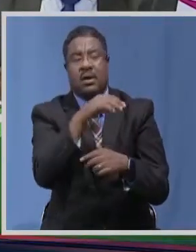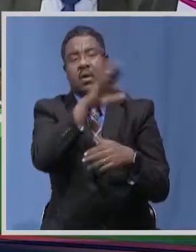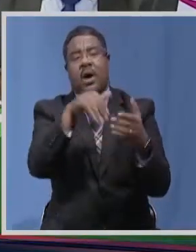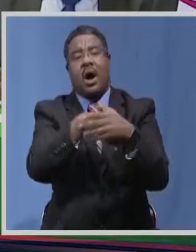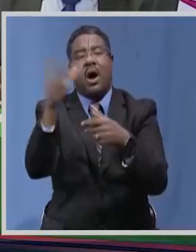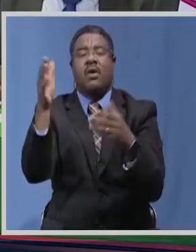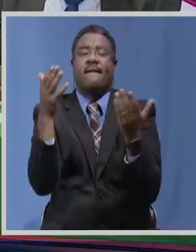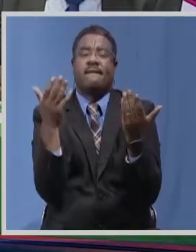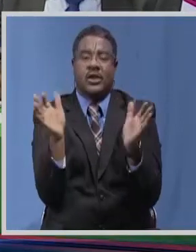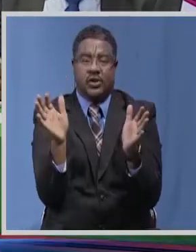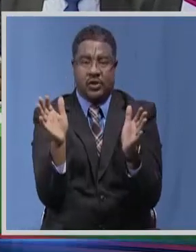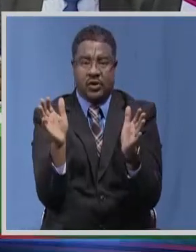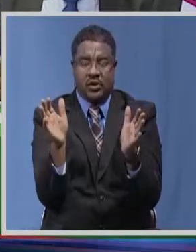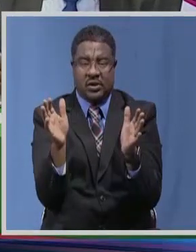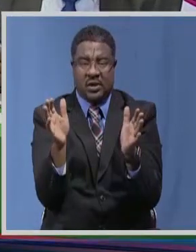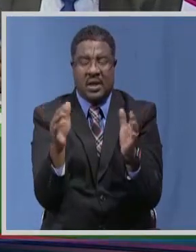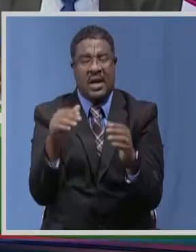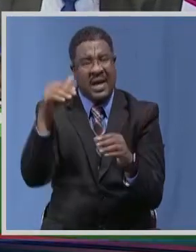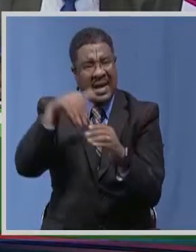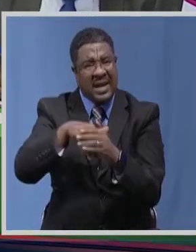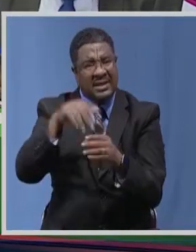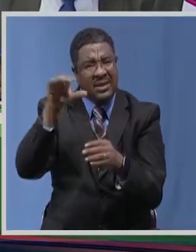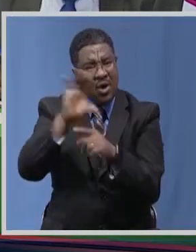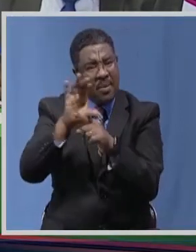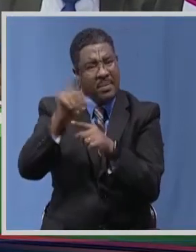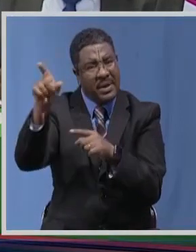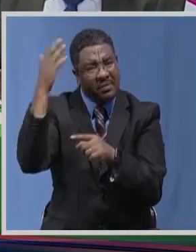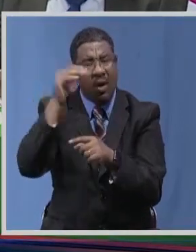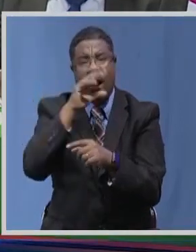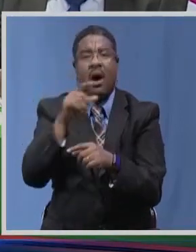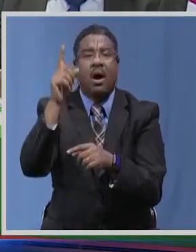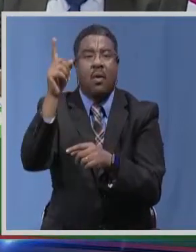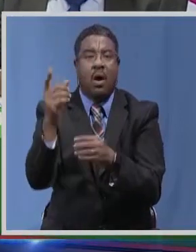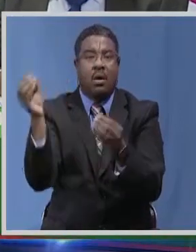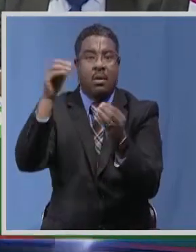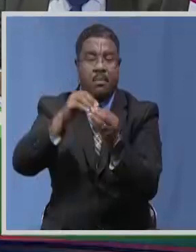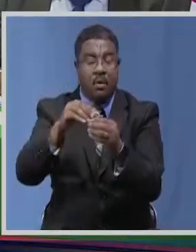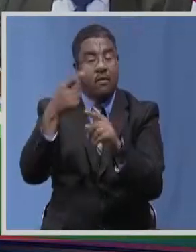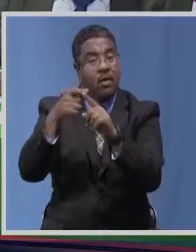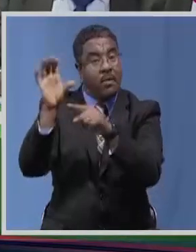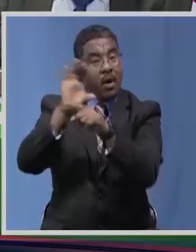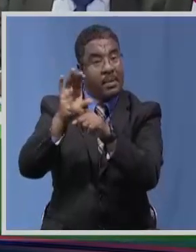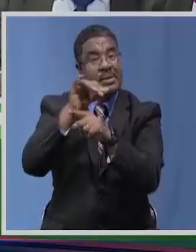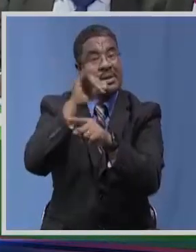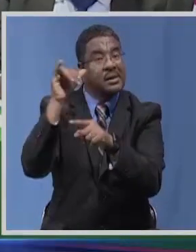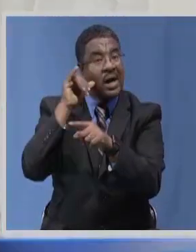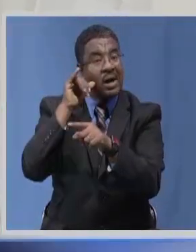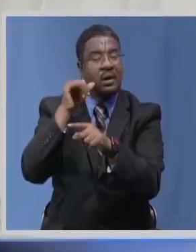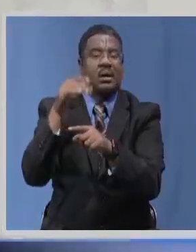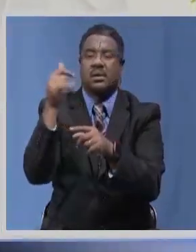one case on the copper belt has been ruled out after being discovered who have been a retest of someone already quarantined